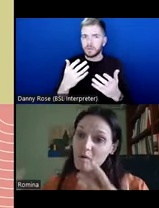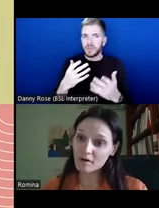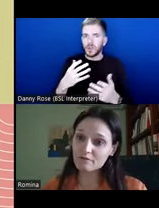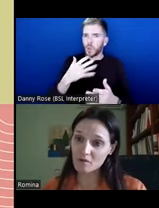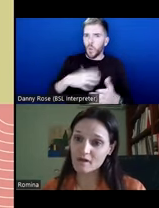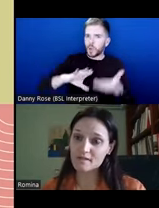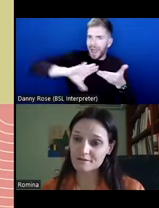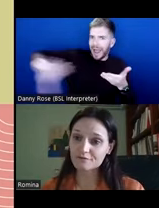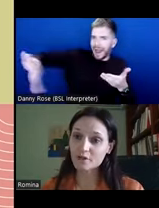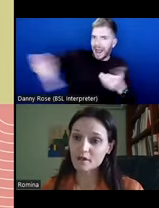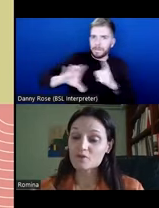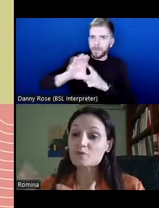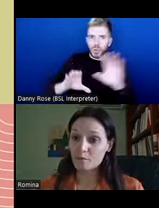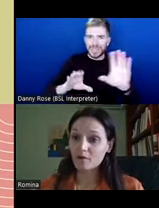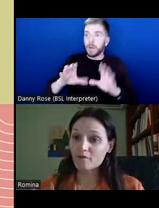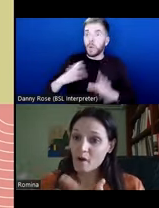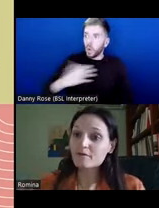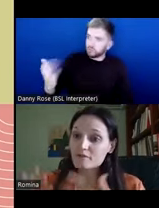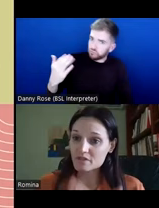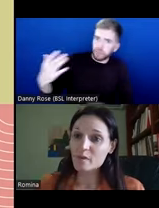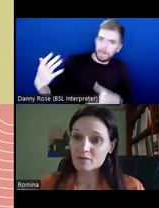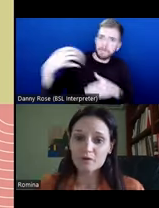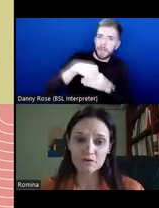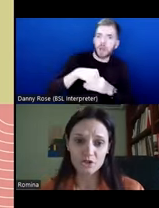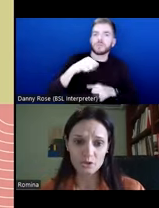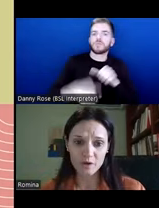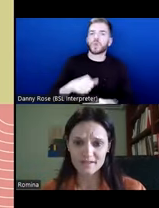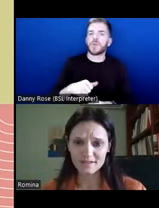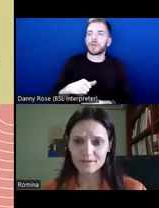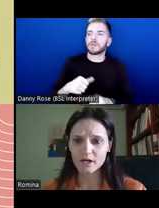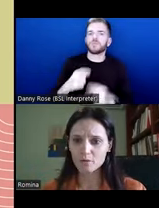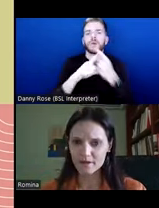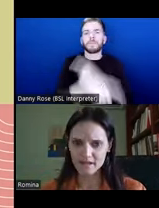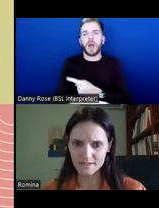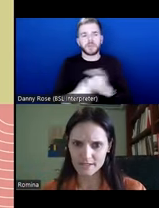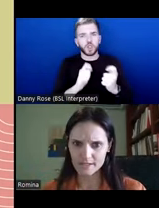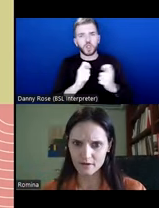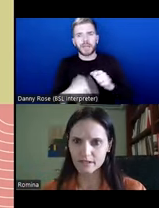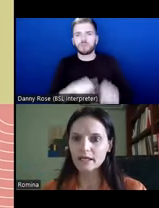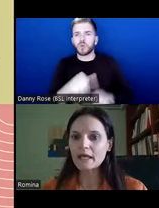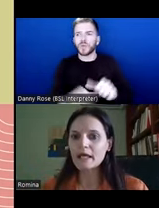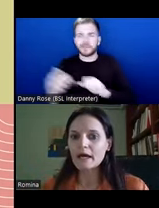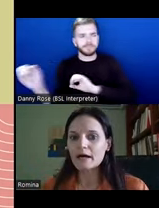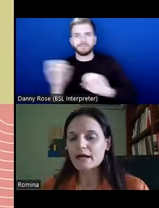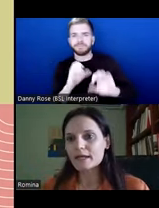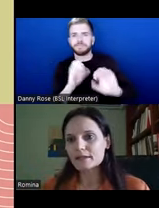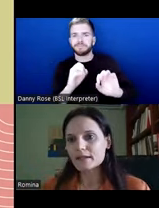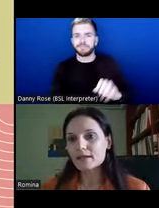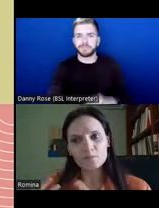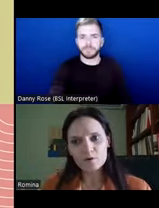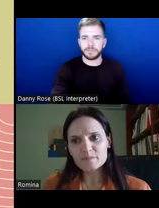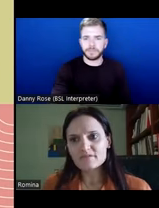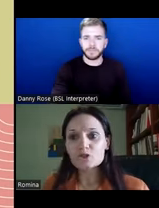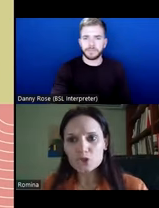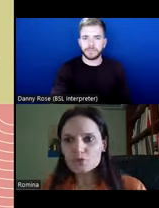but makes them part of the process of, part of the response, part of the change process where that's necessary. And